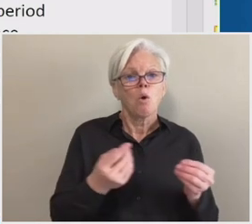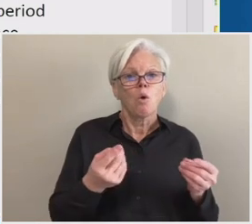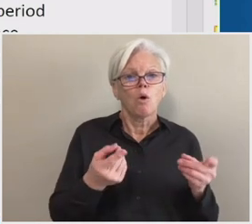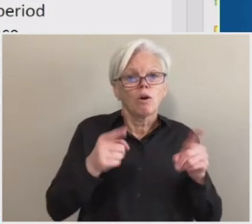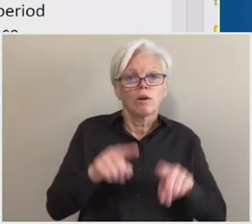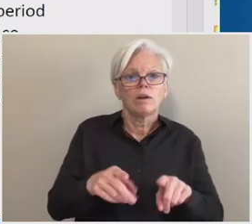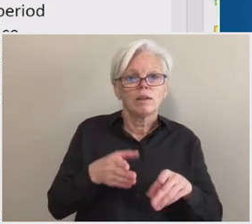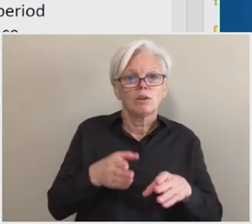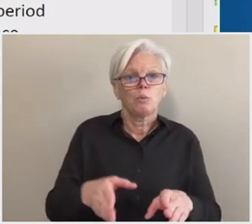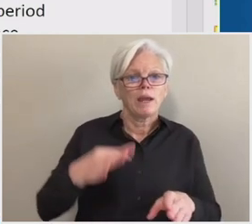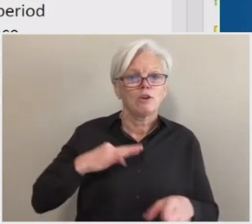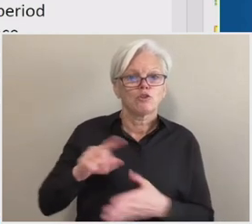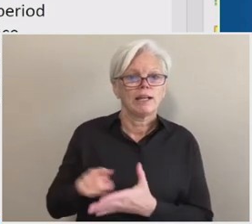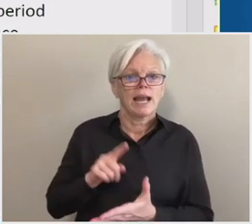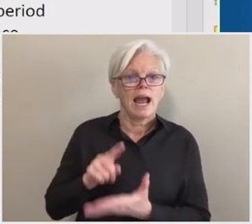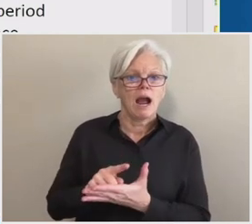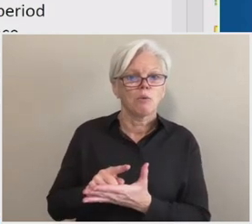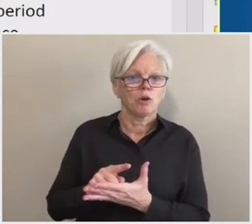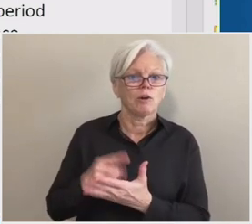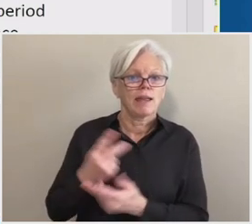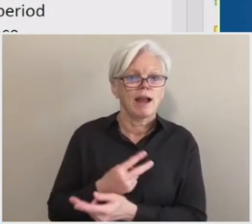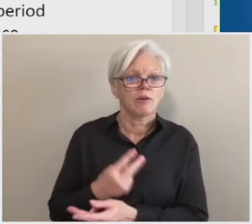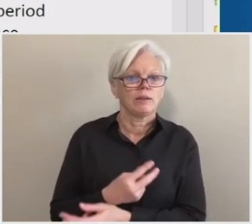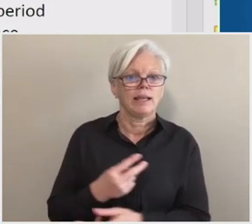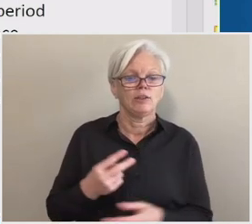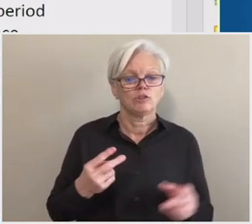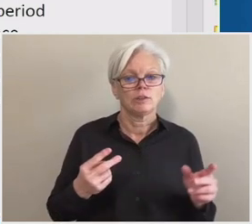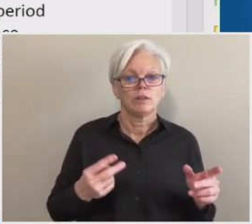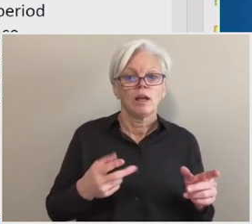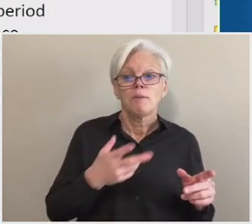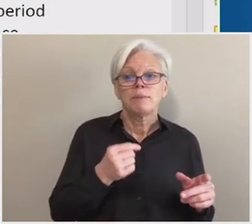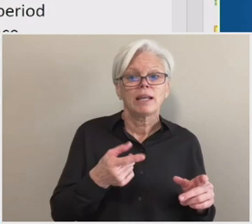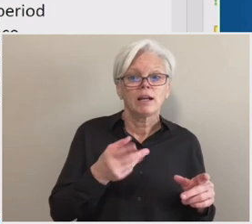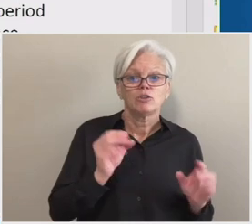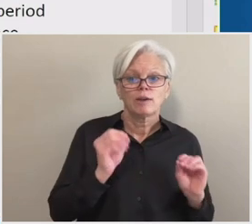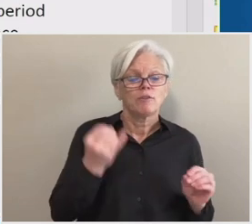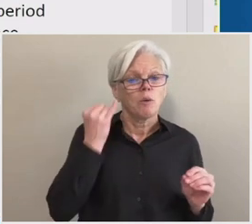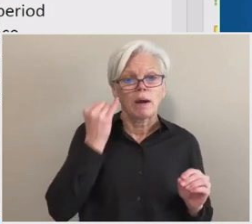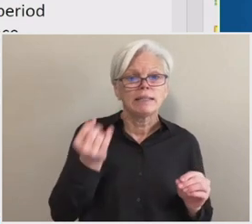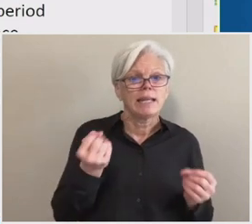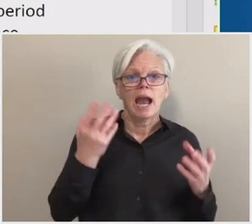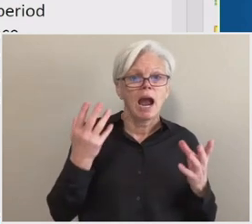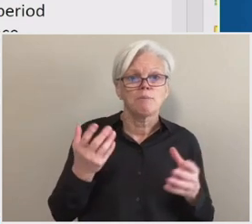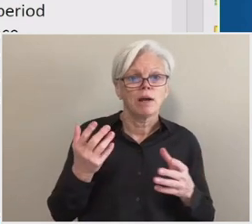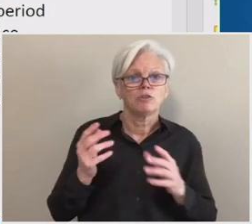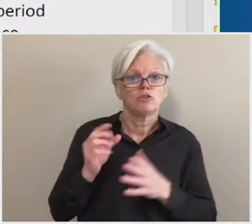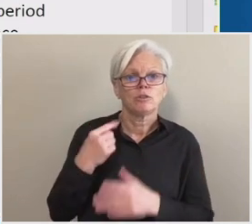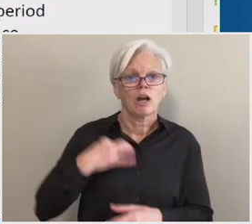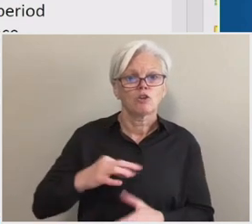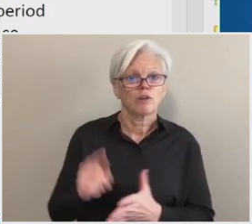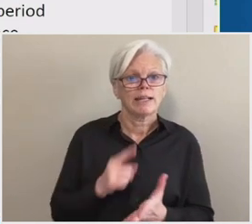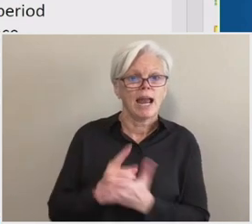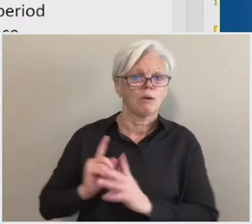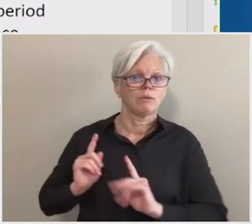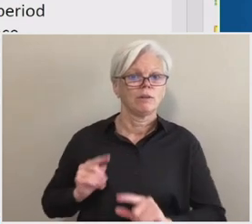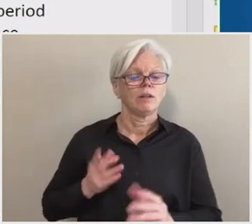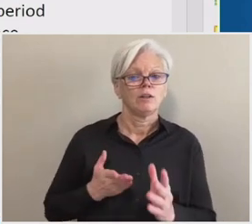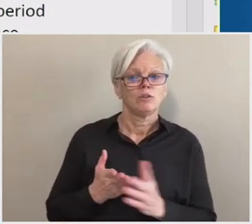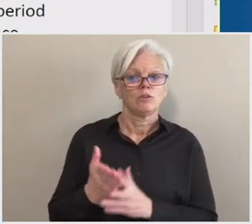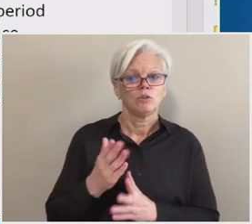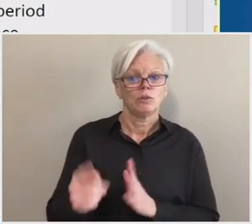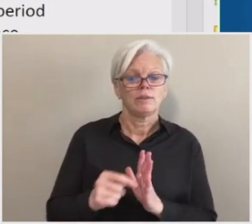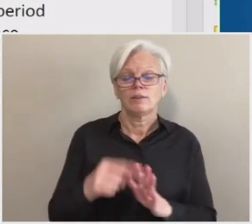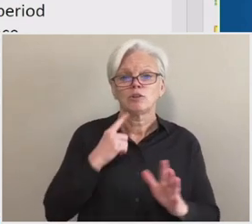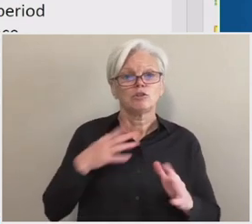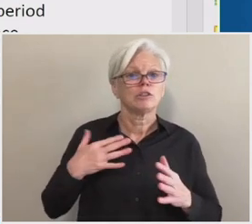calculations work, because you have no idea how much a credit hour student is attending throughout a period. They're just moving through time.